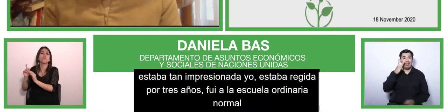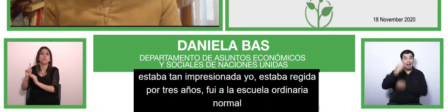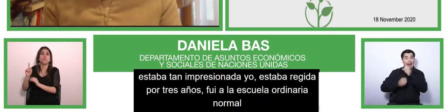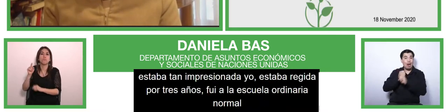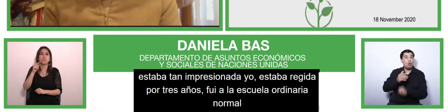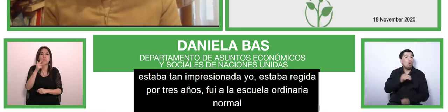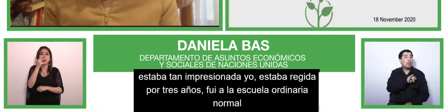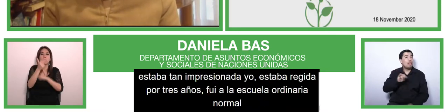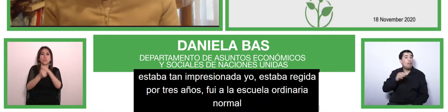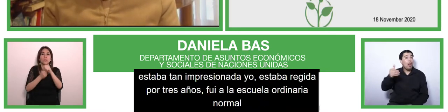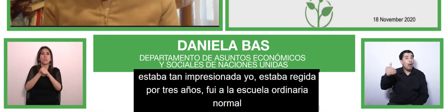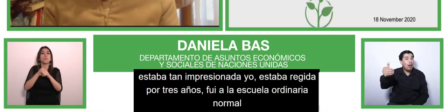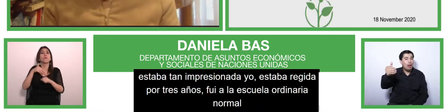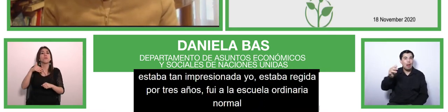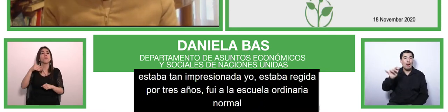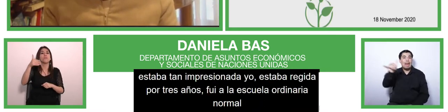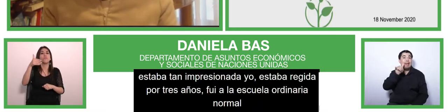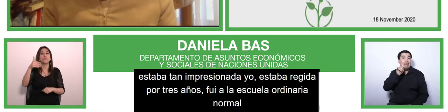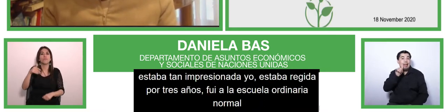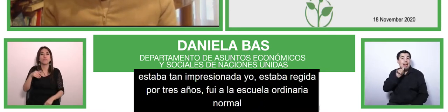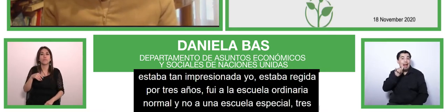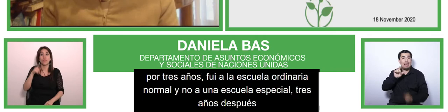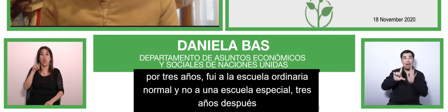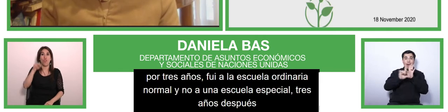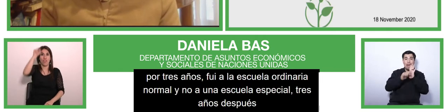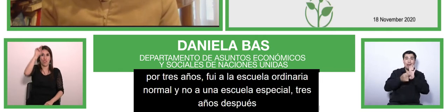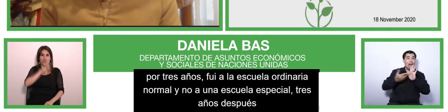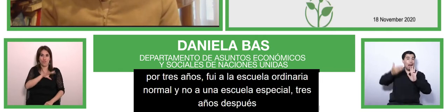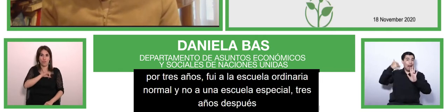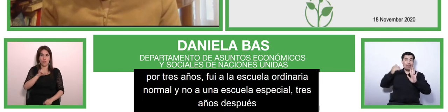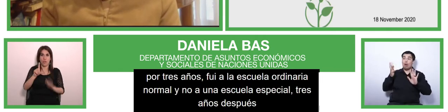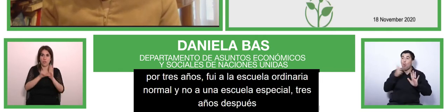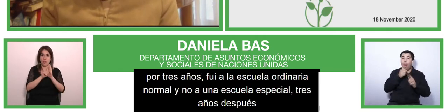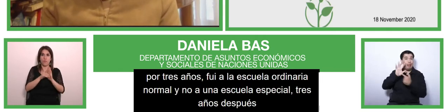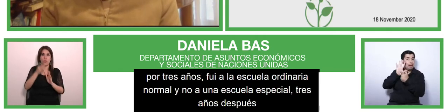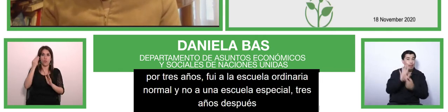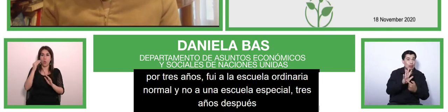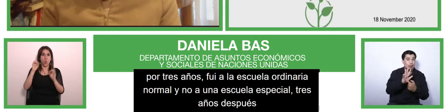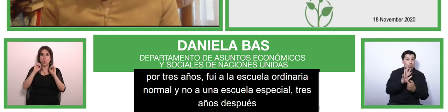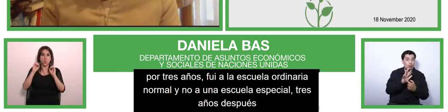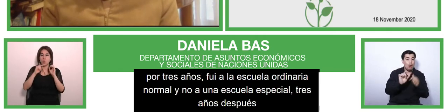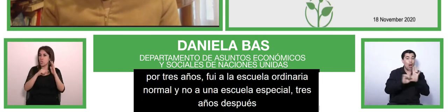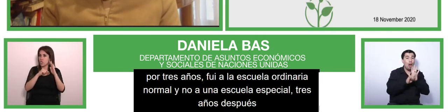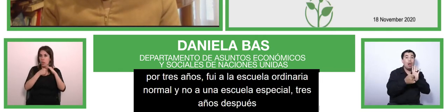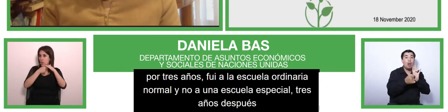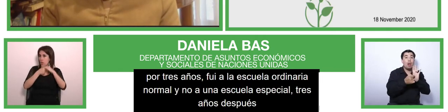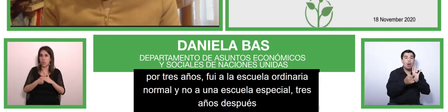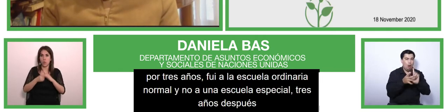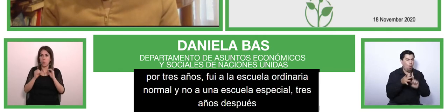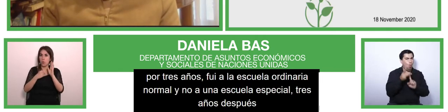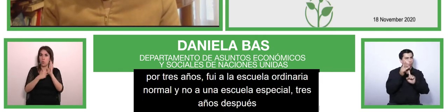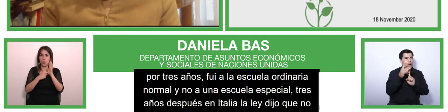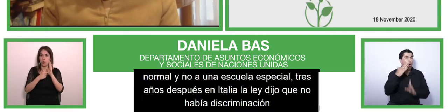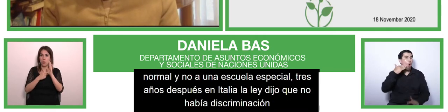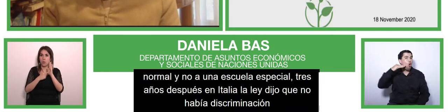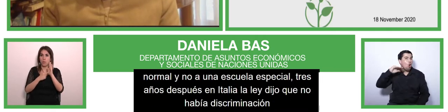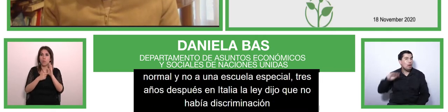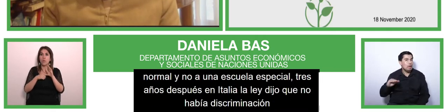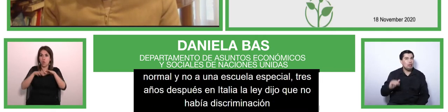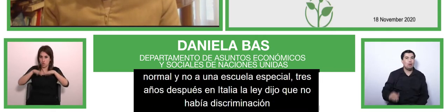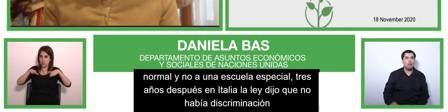the law that said that there were no discriminations and that all children with and without disabilities